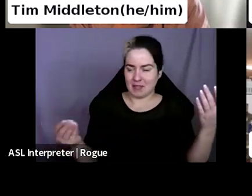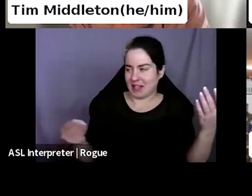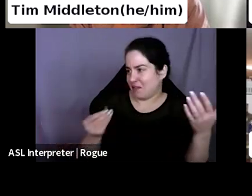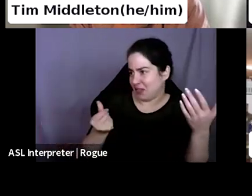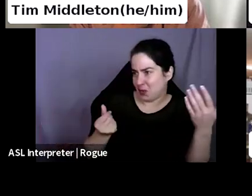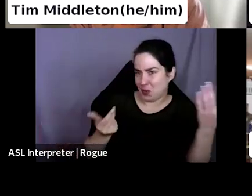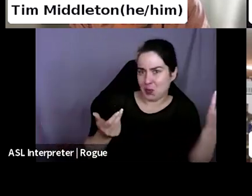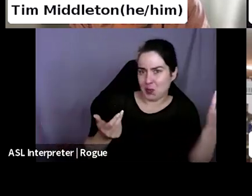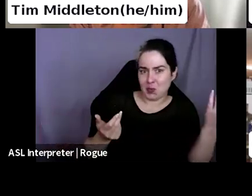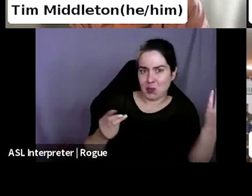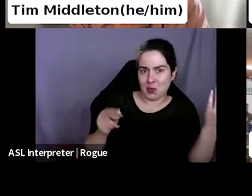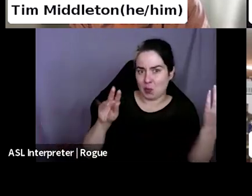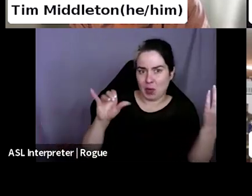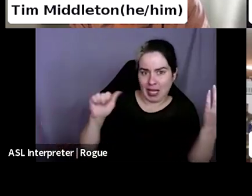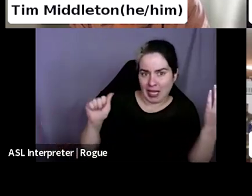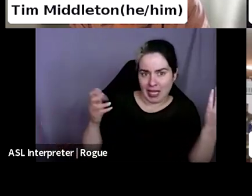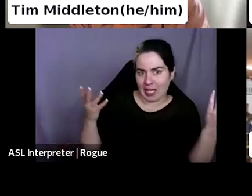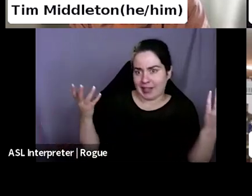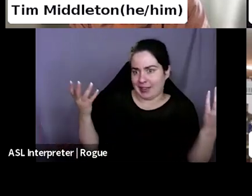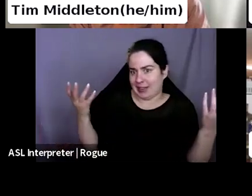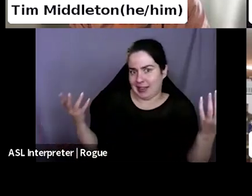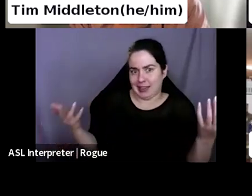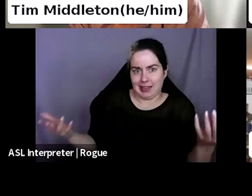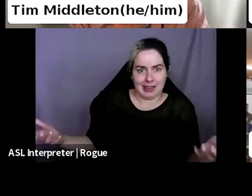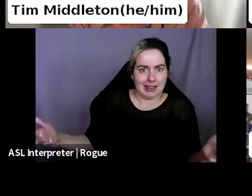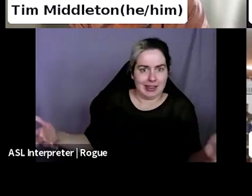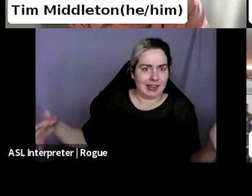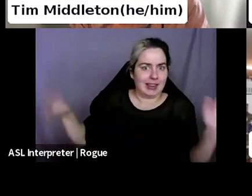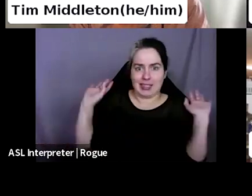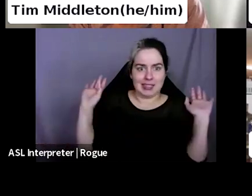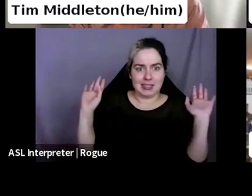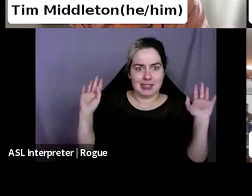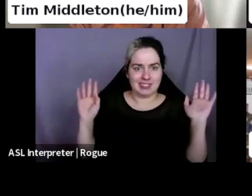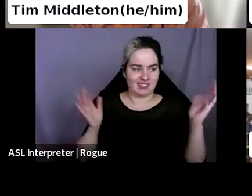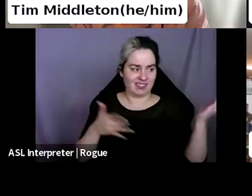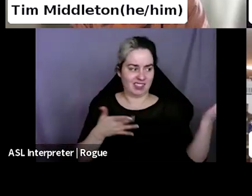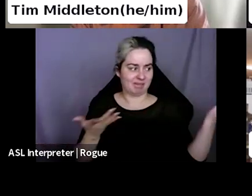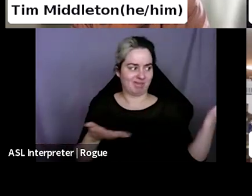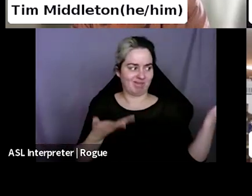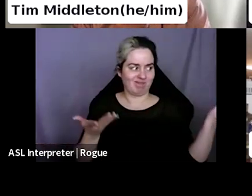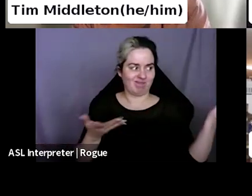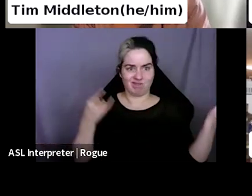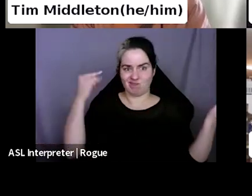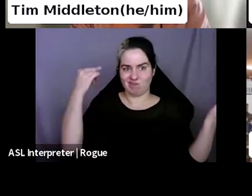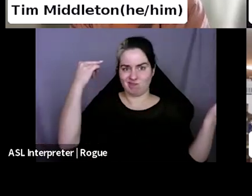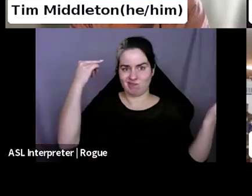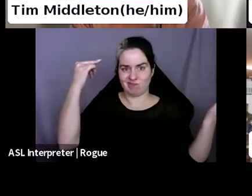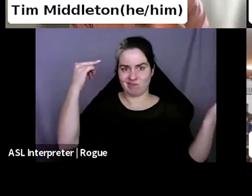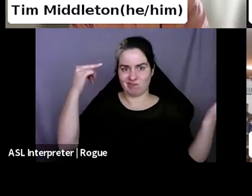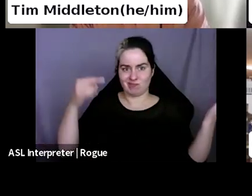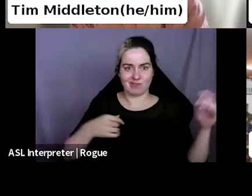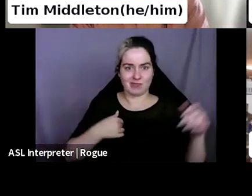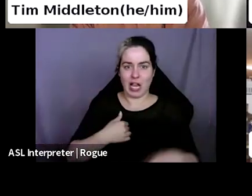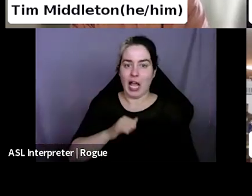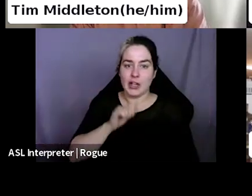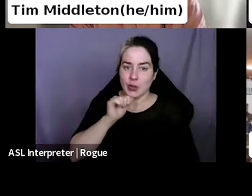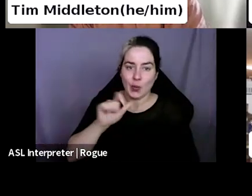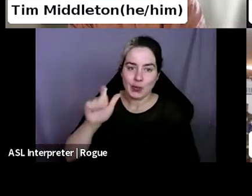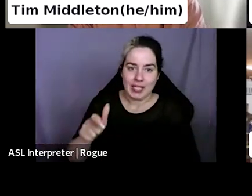and they've moved on to something else and all, you know, I don't need another 50 YA romances.